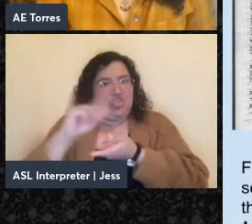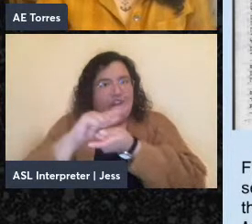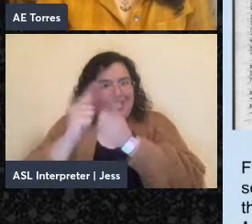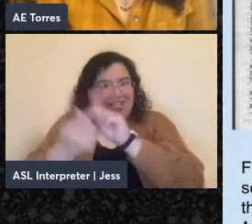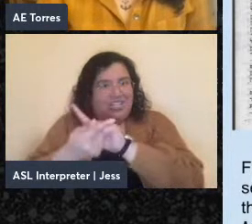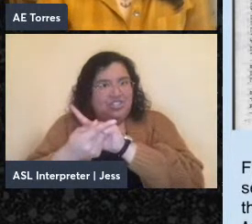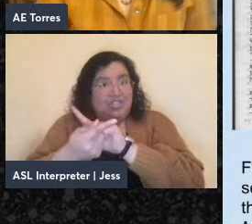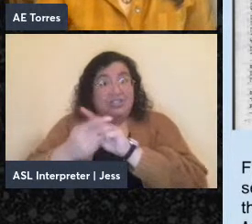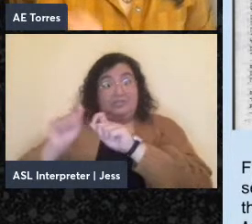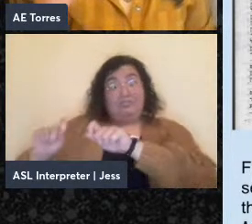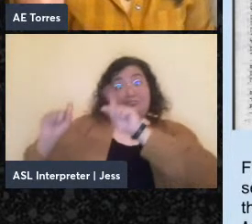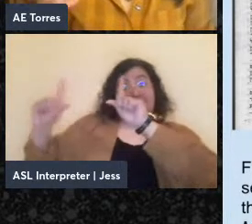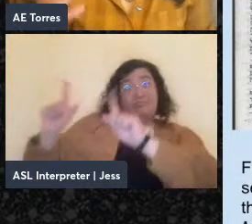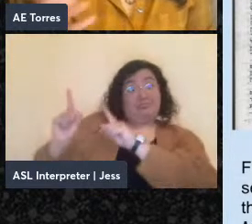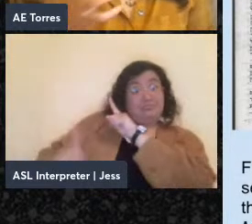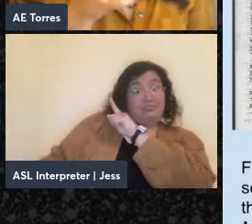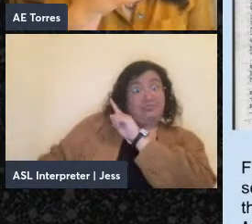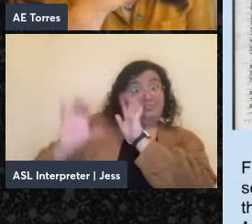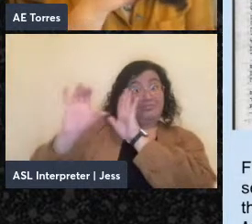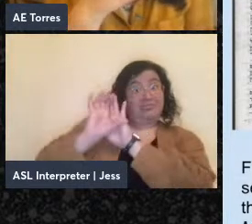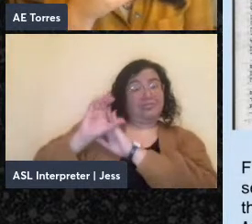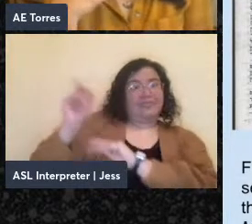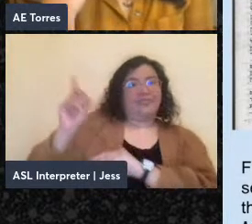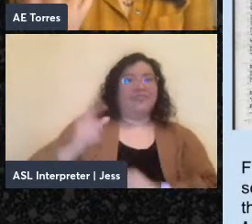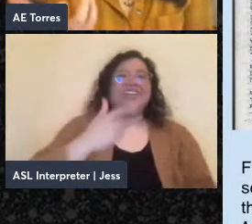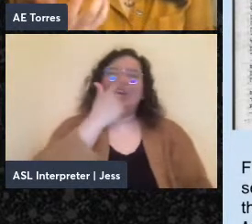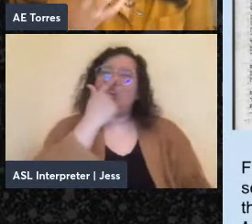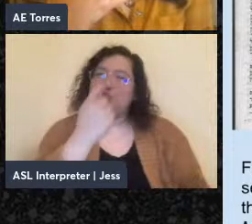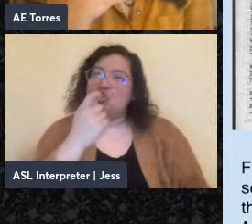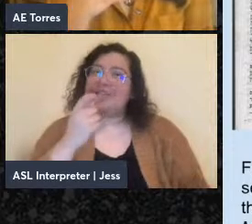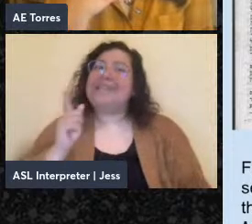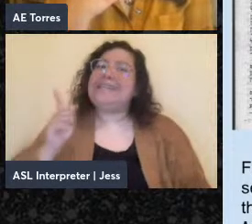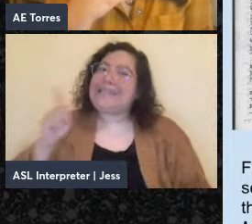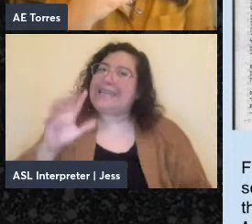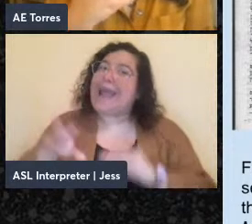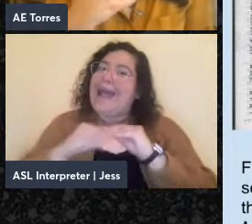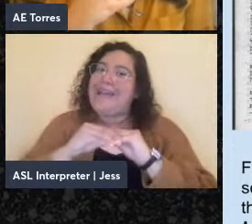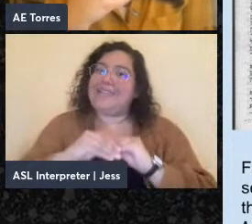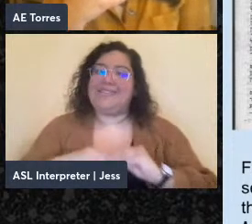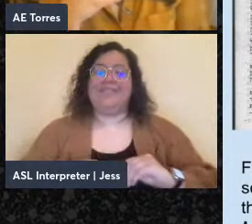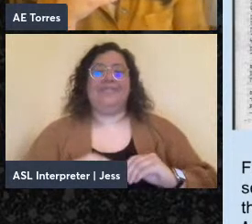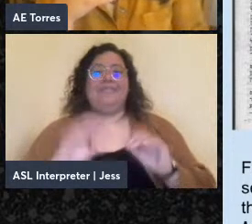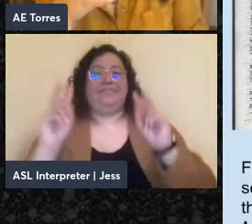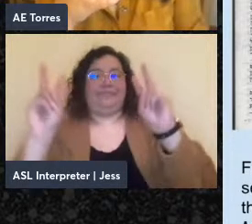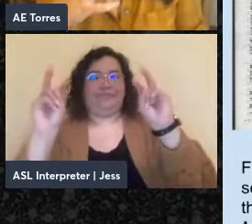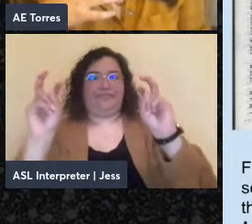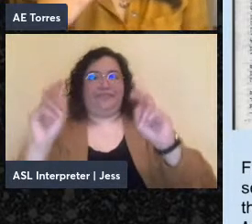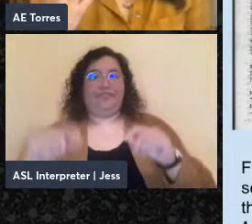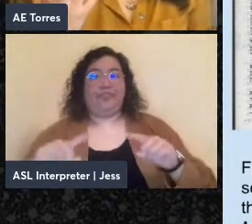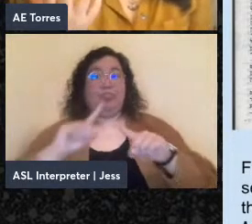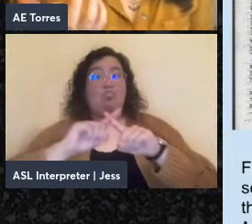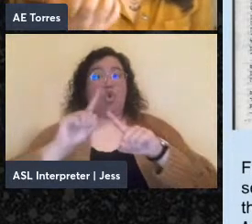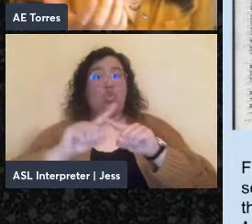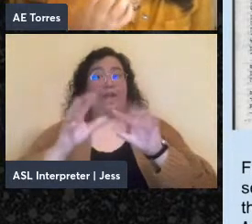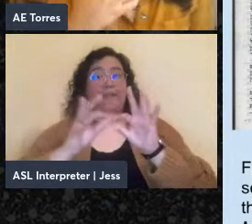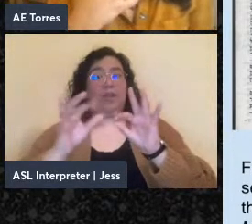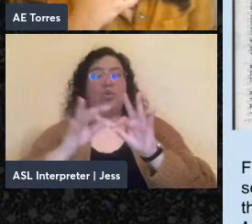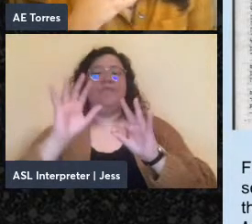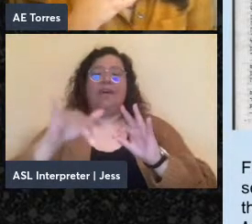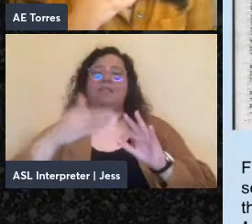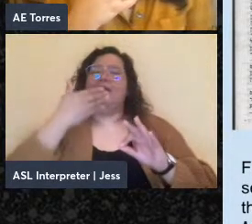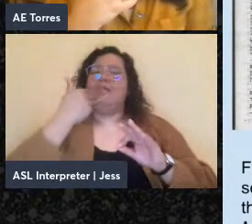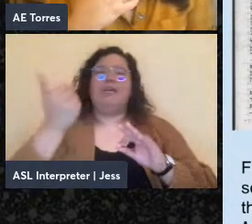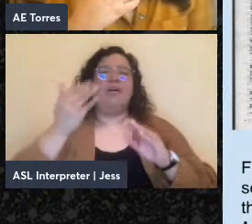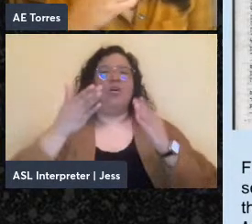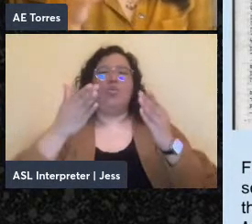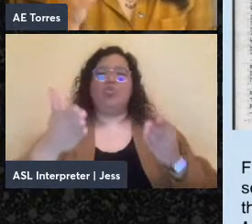screen. You can see this interesting passage where Kropotkin adds in, quote, multilingualism is the surest way to enrich our general